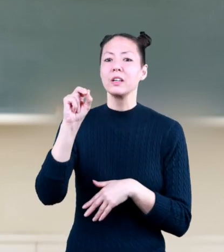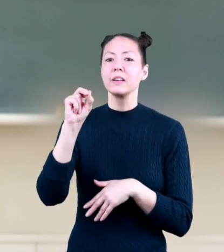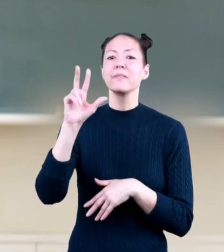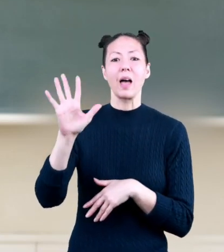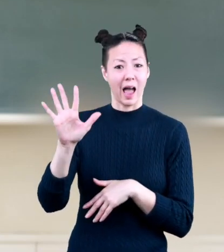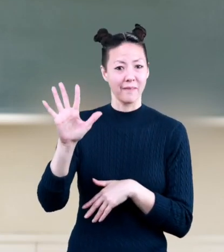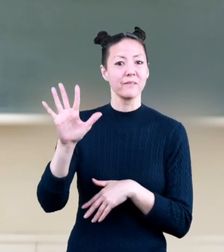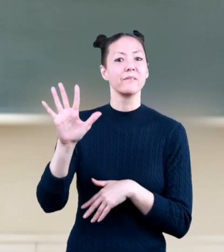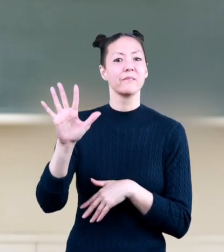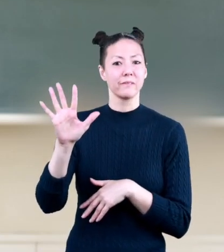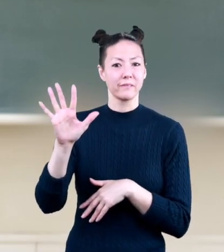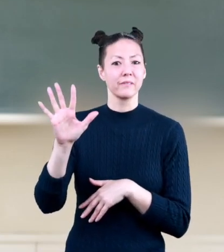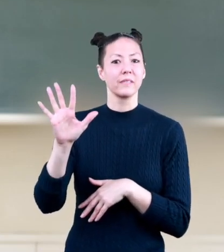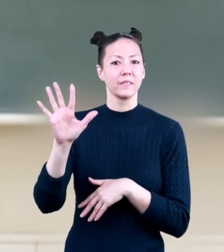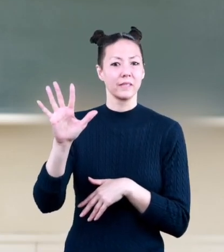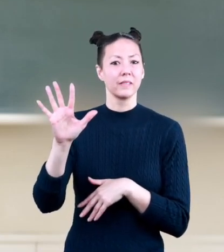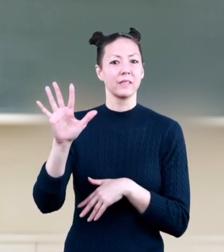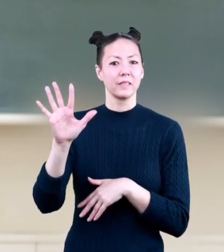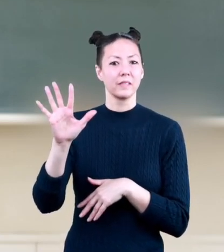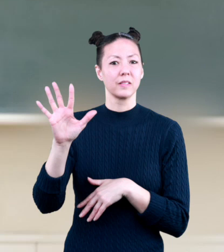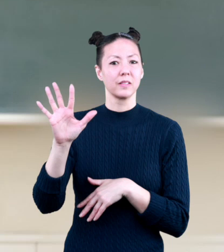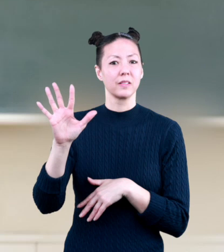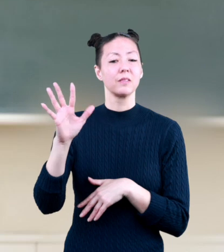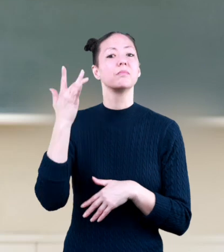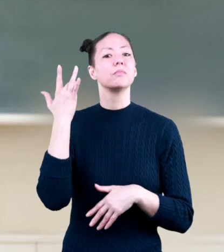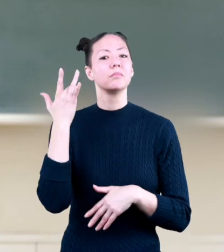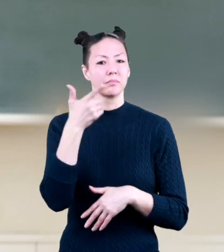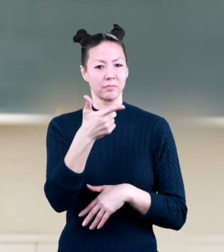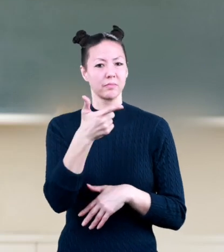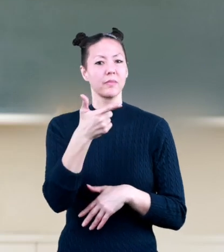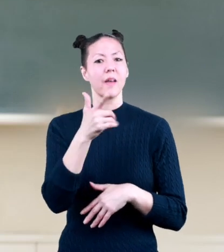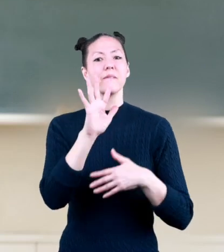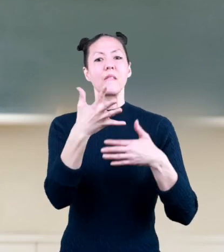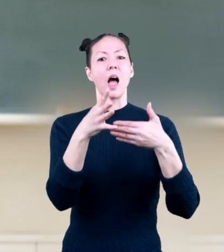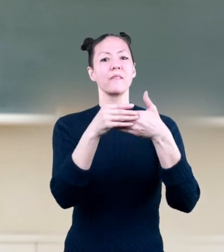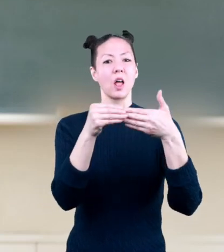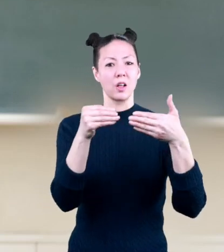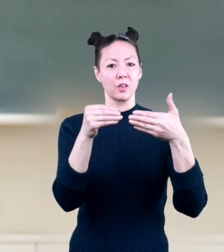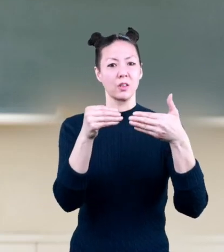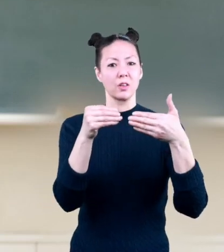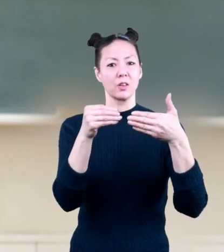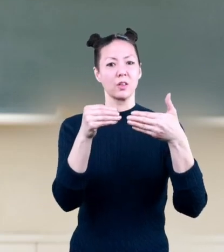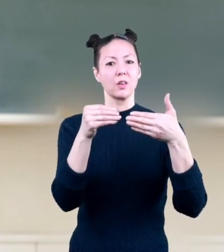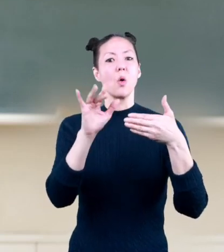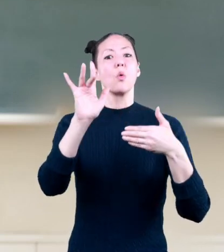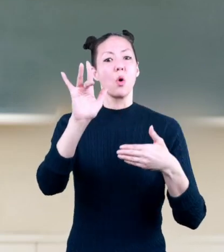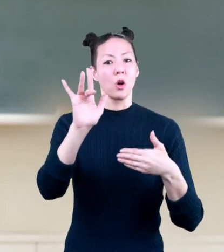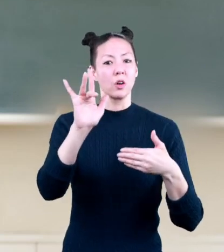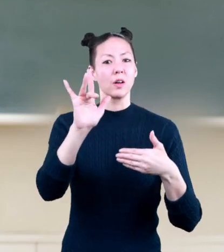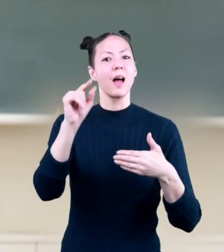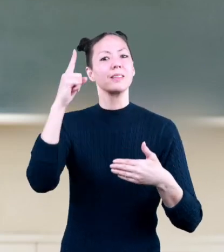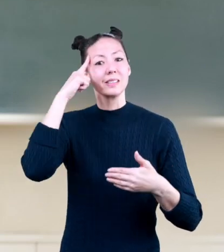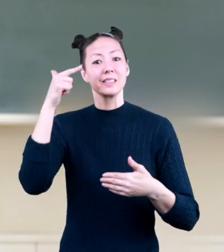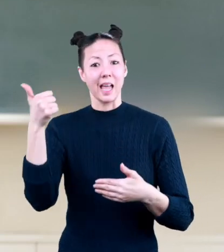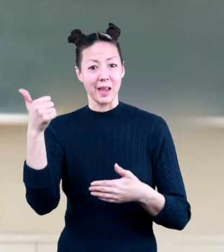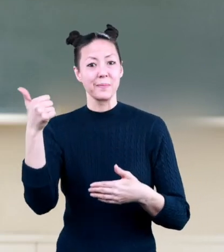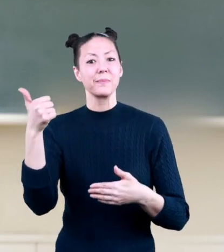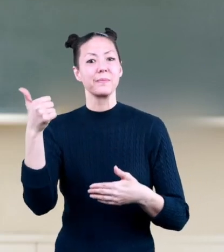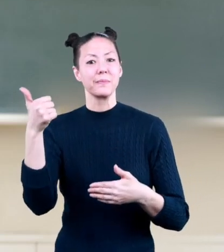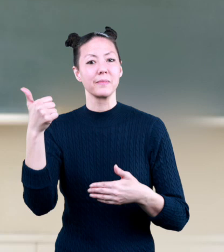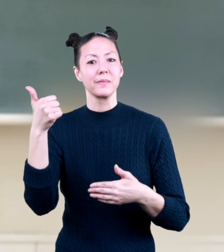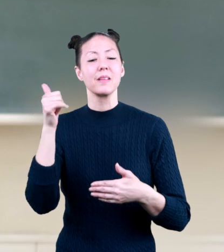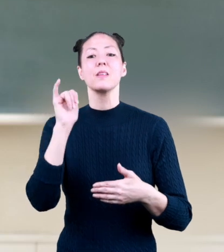or five point three five because there is one five dollar bill one quarter and one dime